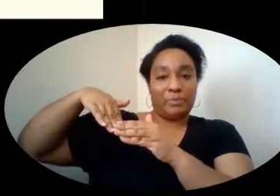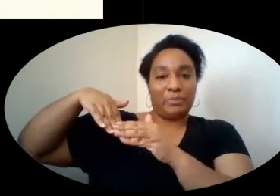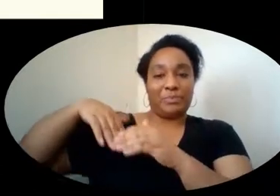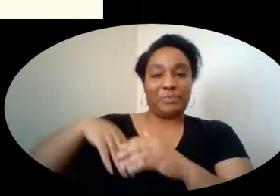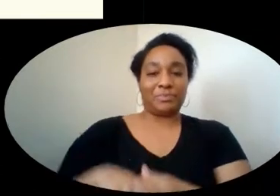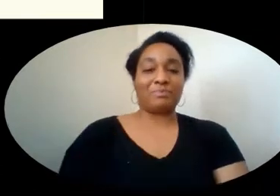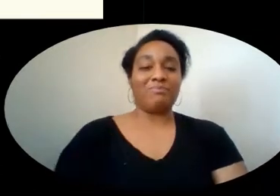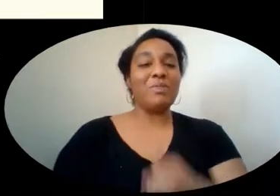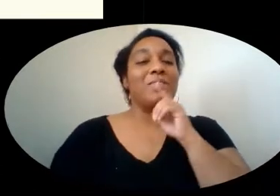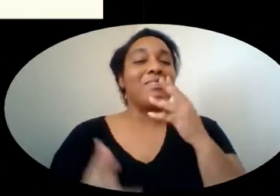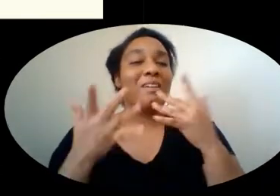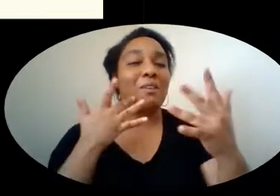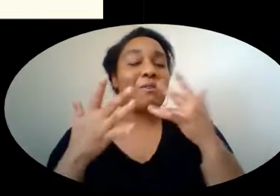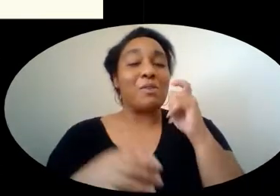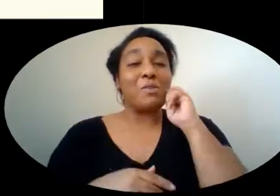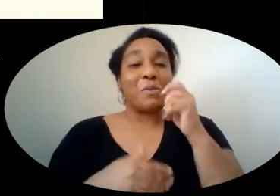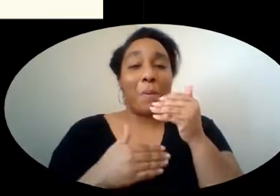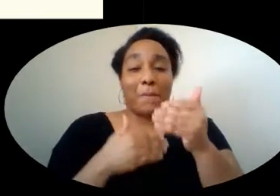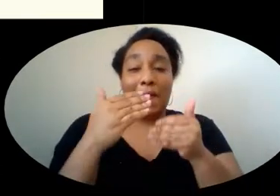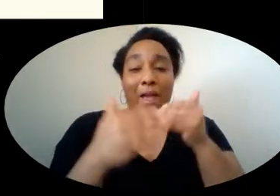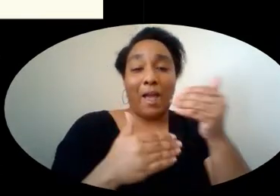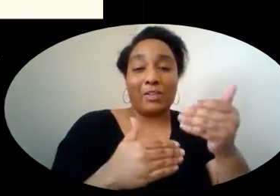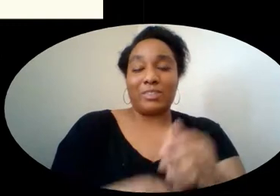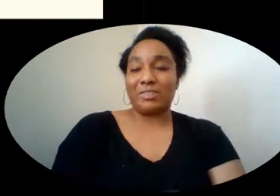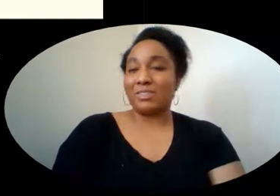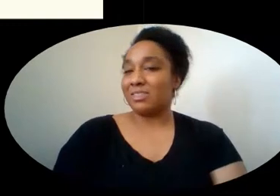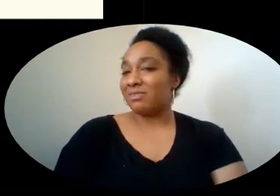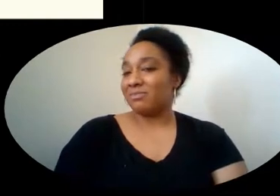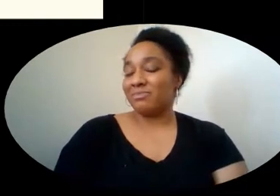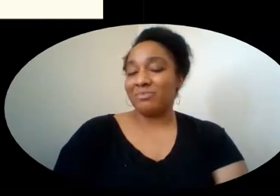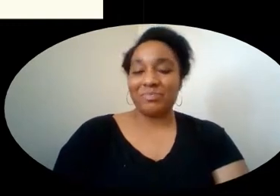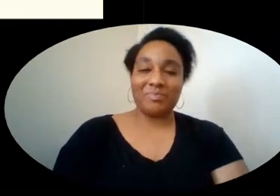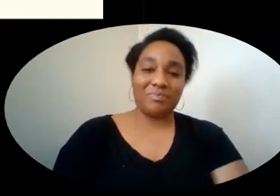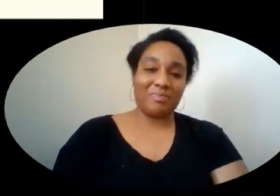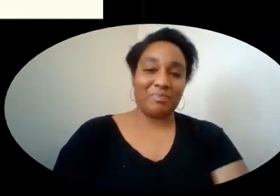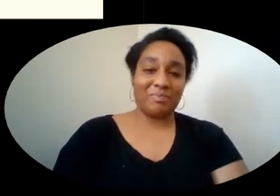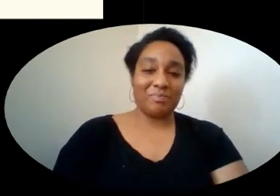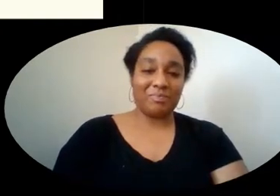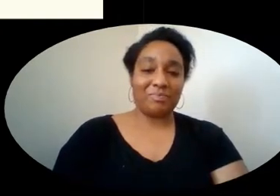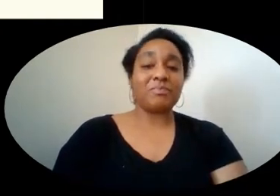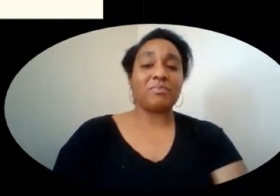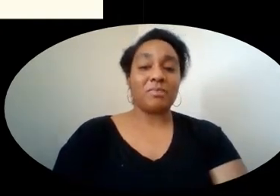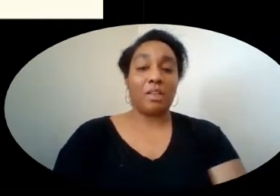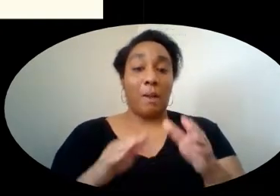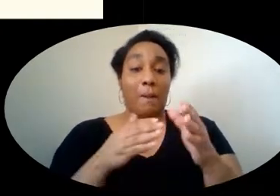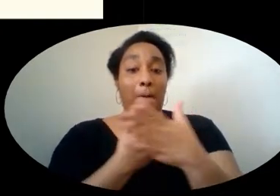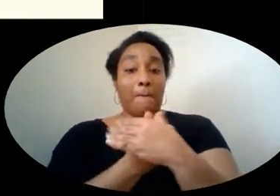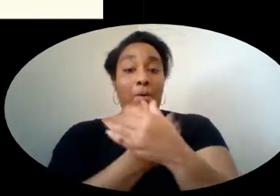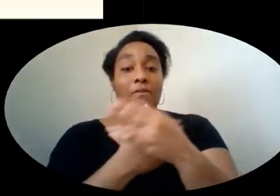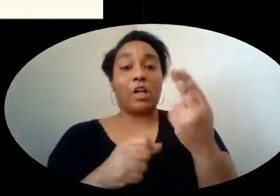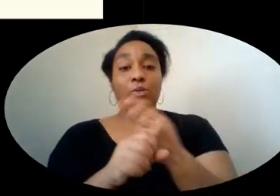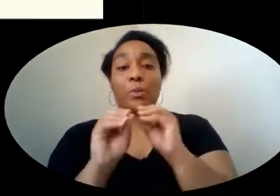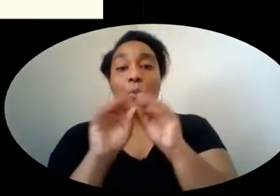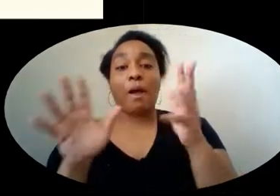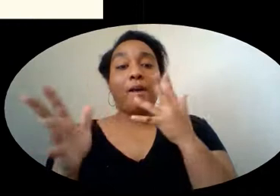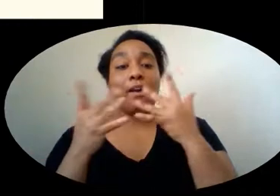They can be really colorful and have cool patterns. Some butterflies use their bright